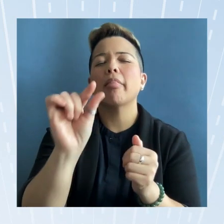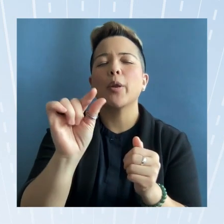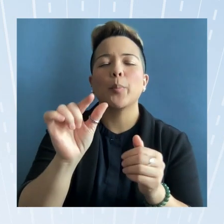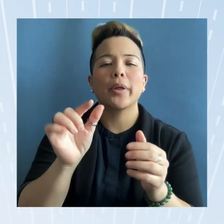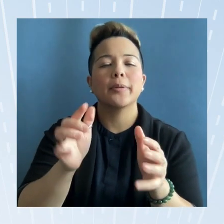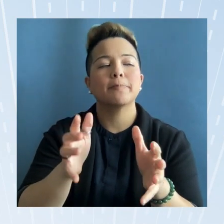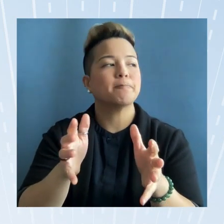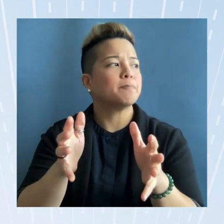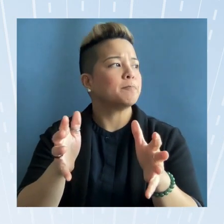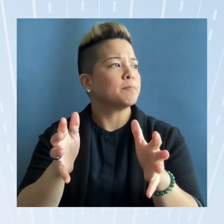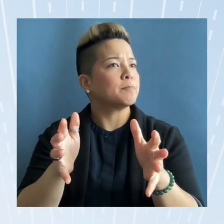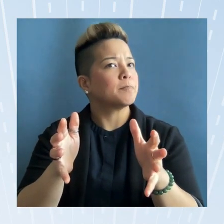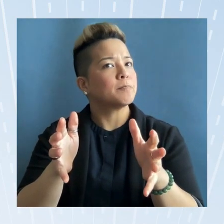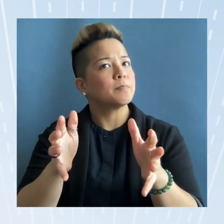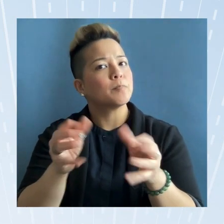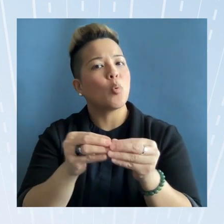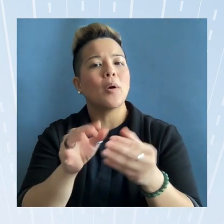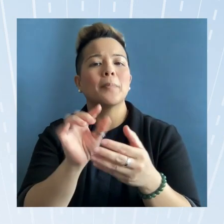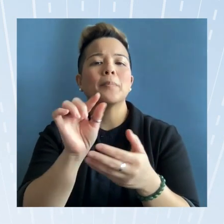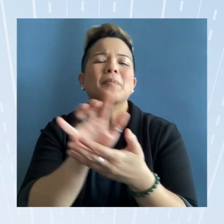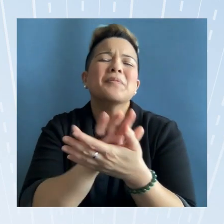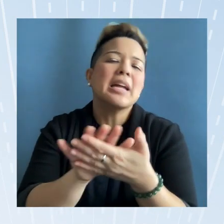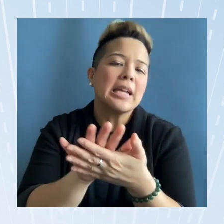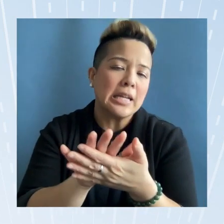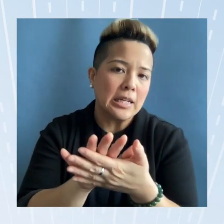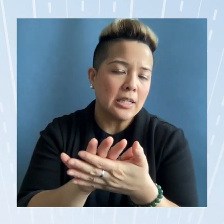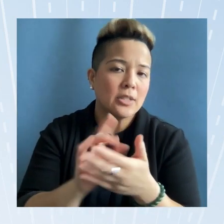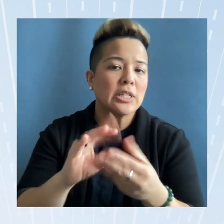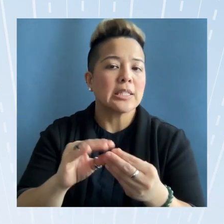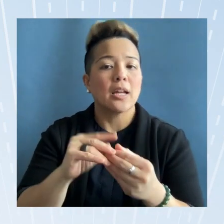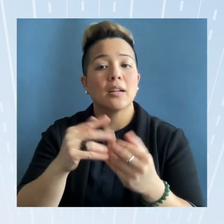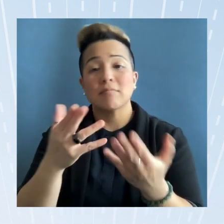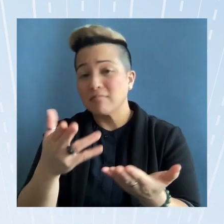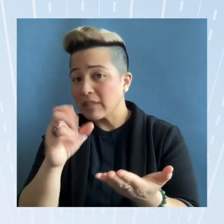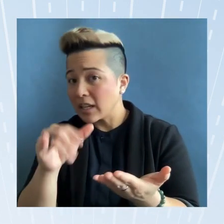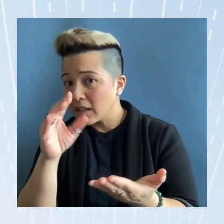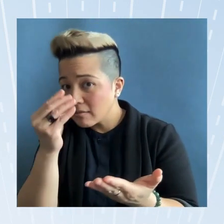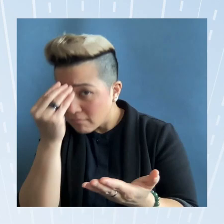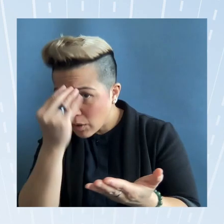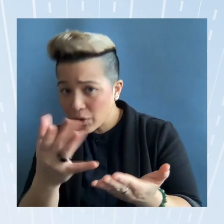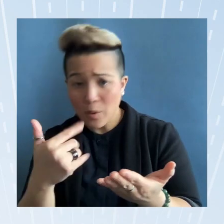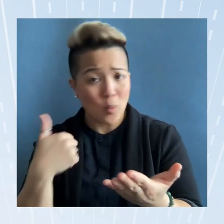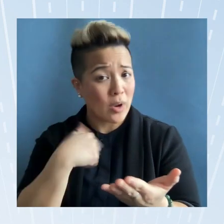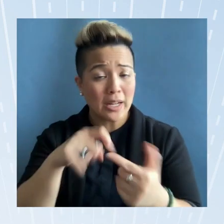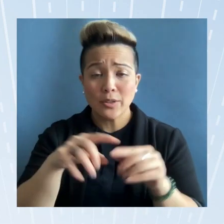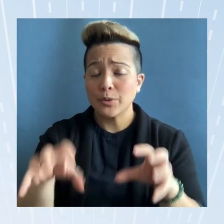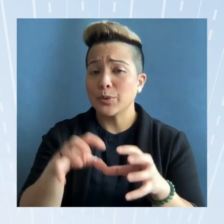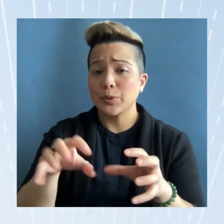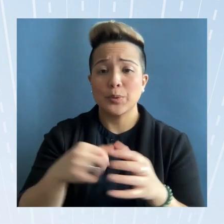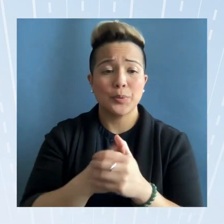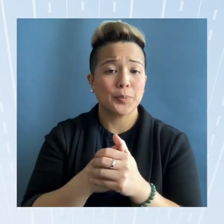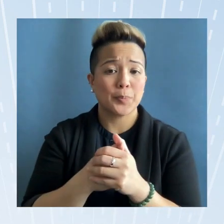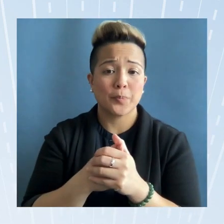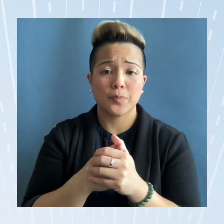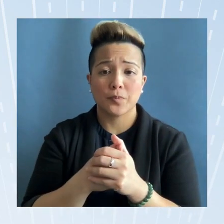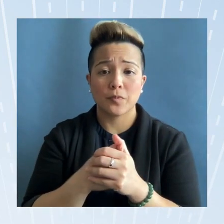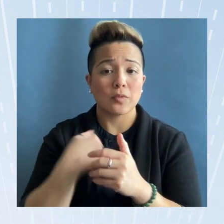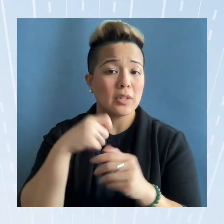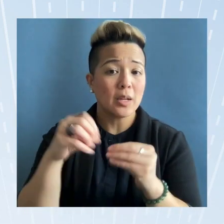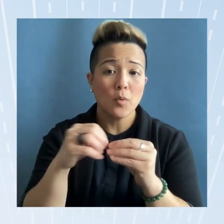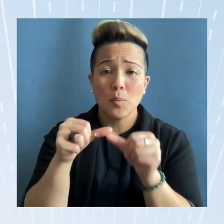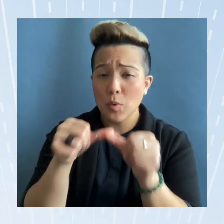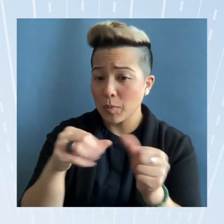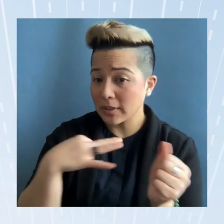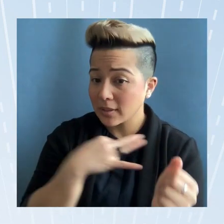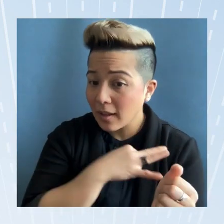little bit more vague and just say hey look we need to do we need more permanent staff